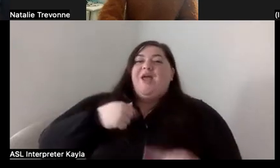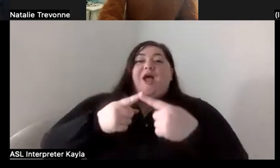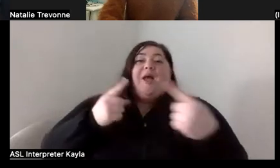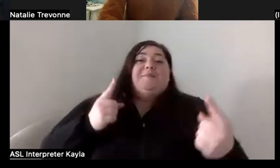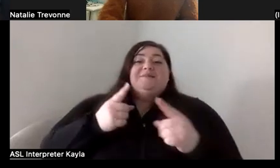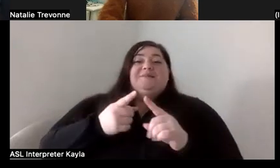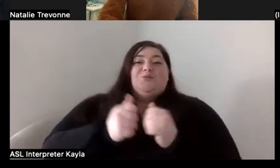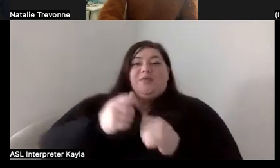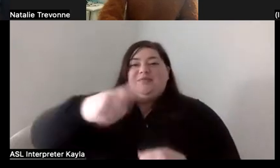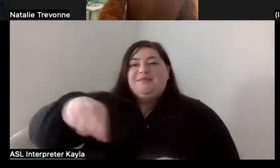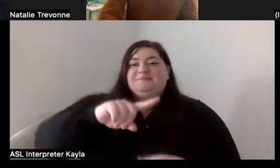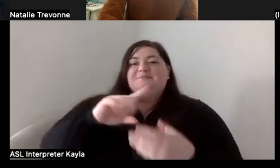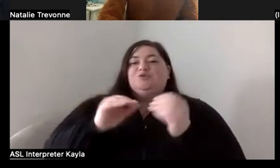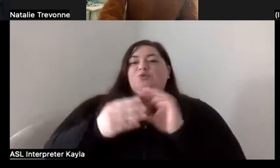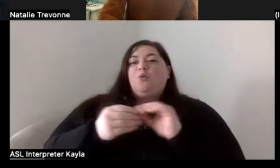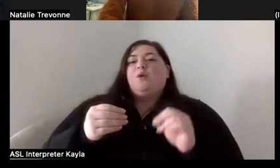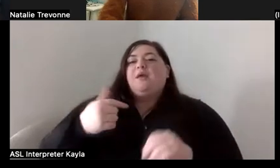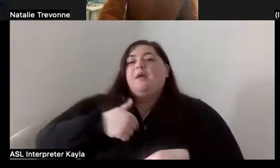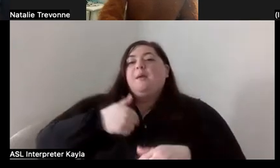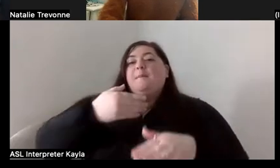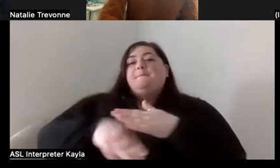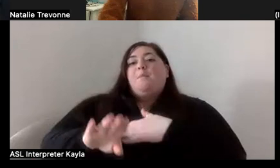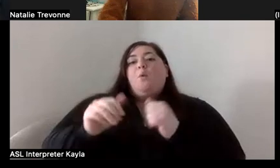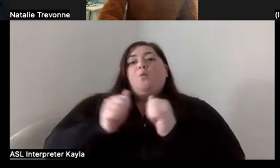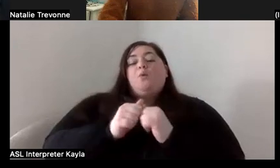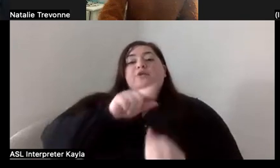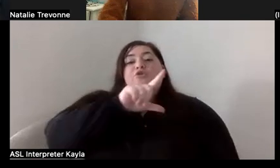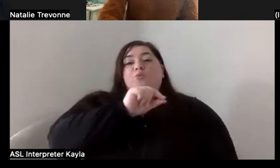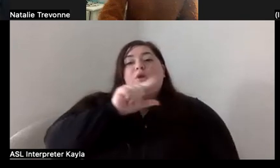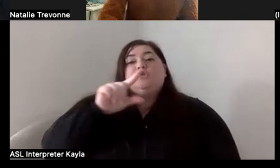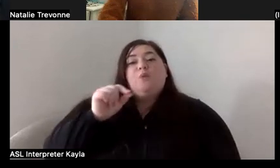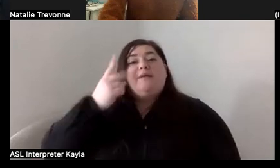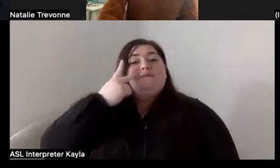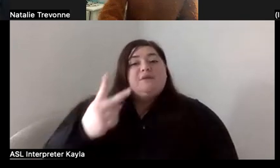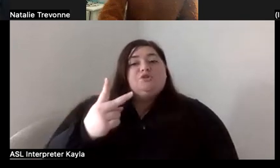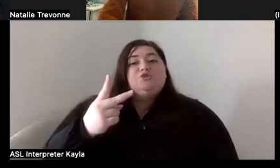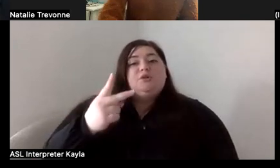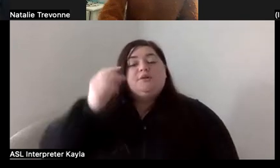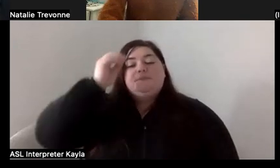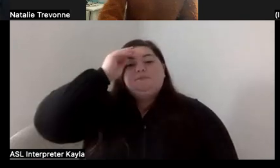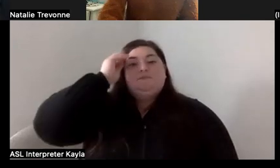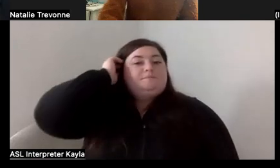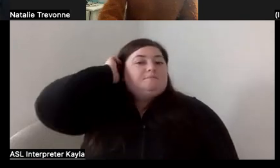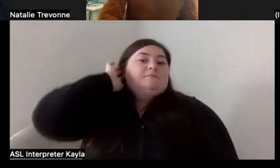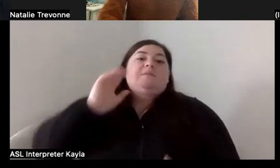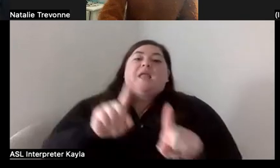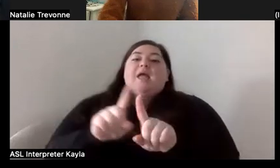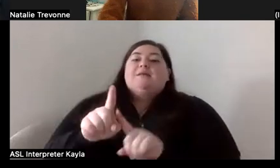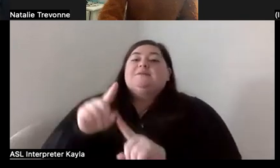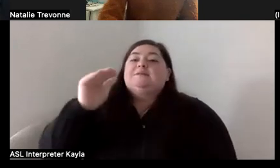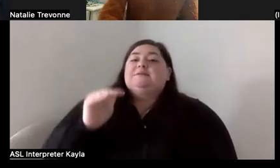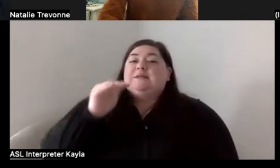I actually was born with 2020 vision. And although like, as a kid, I like